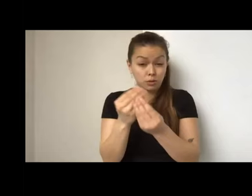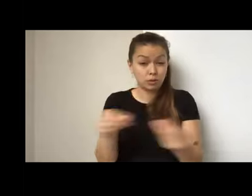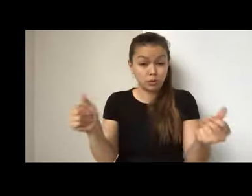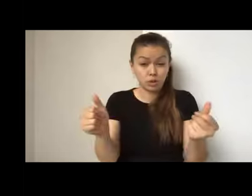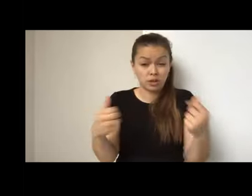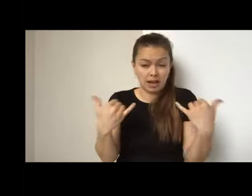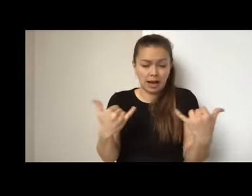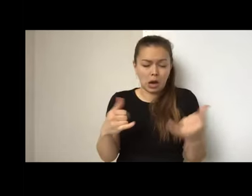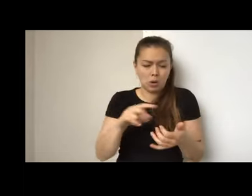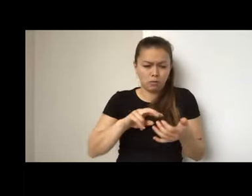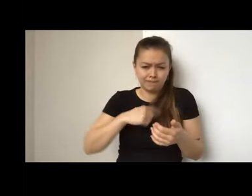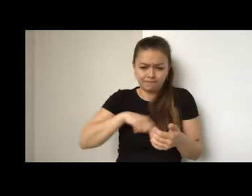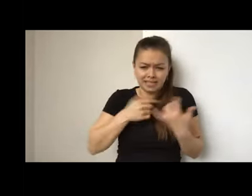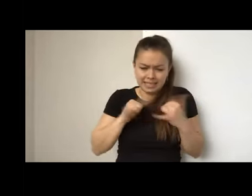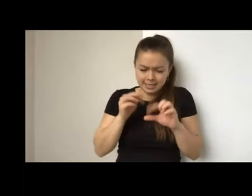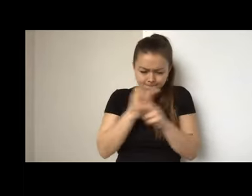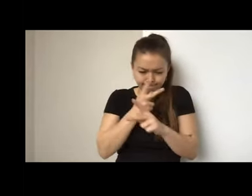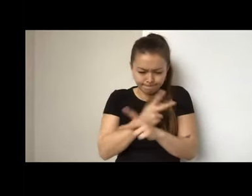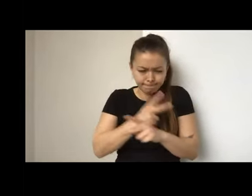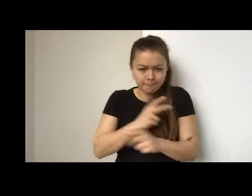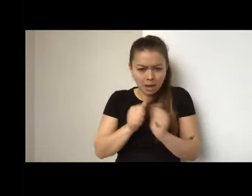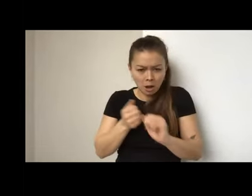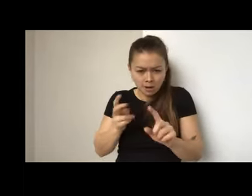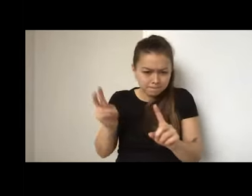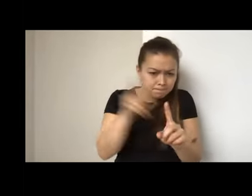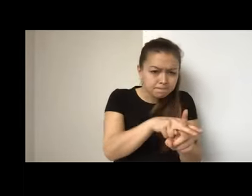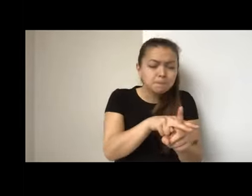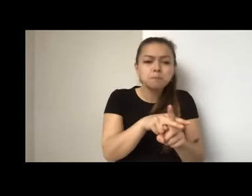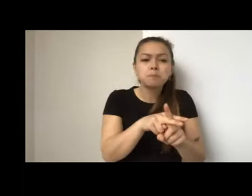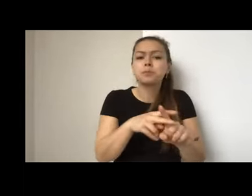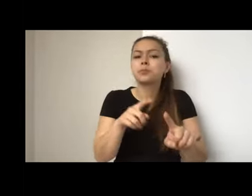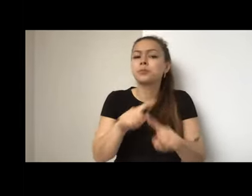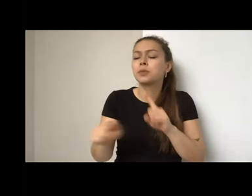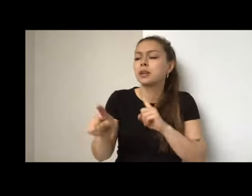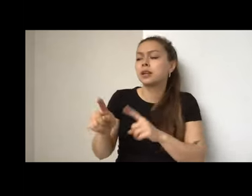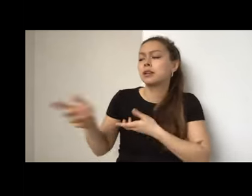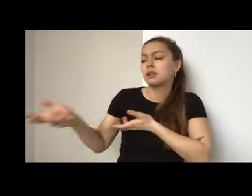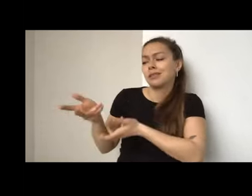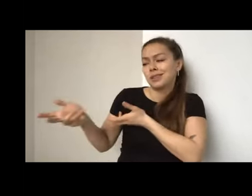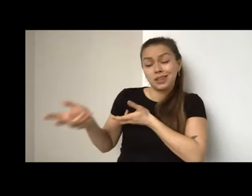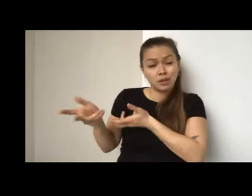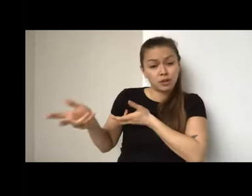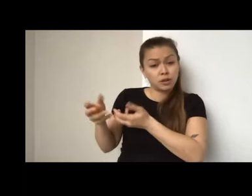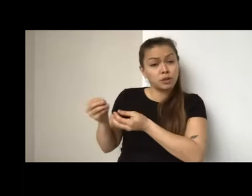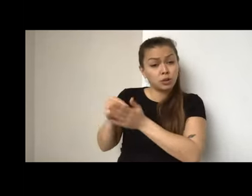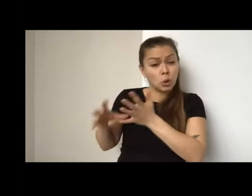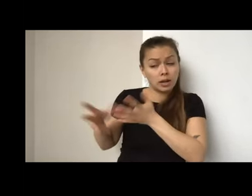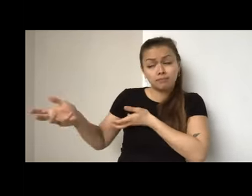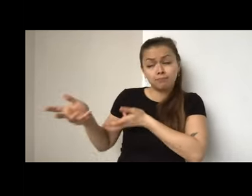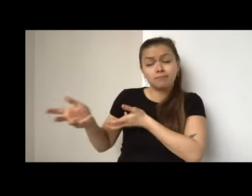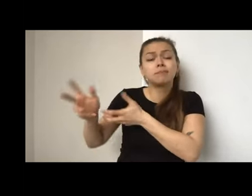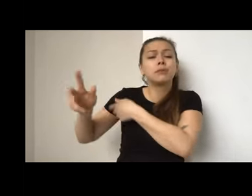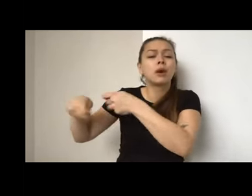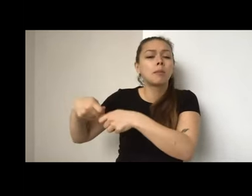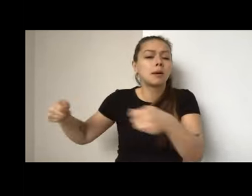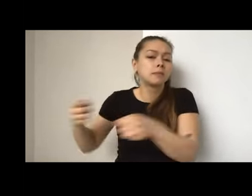we're working on right now, actually to kind of implement. Uh, we, we backed over the students, uh, last year and, you we, we kind of sat with this idea a little bit